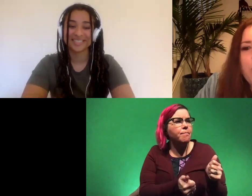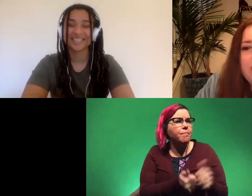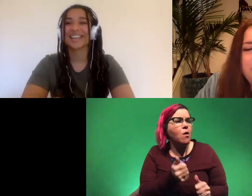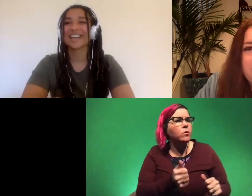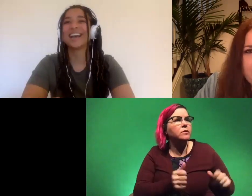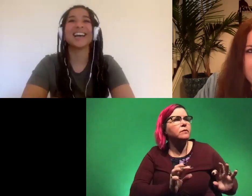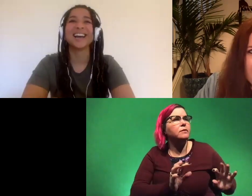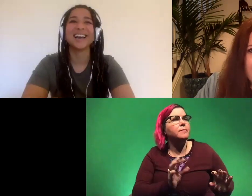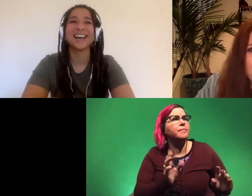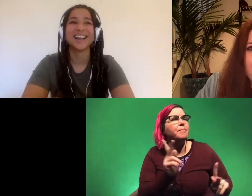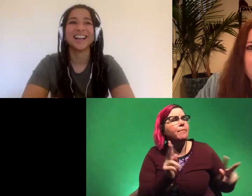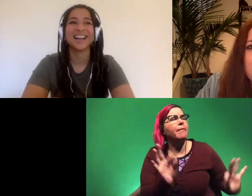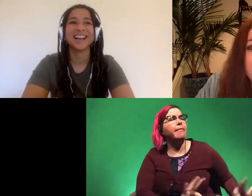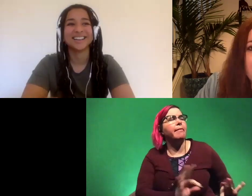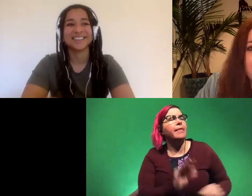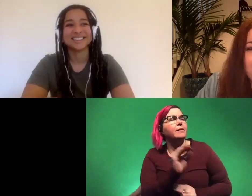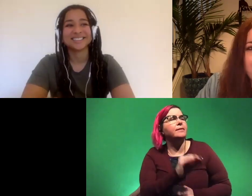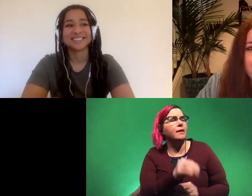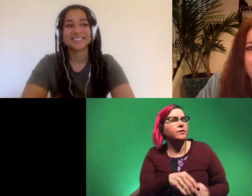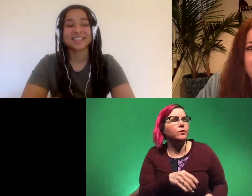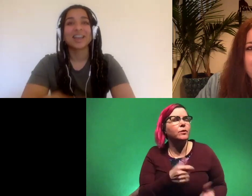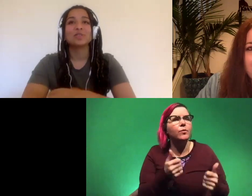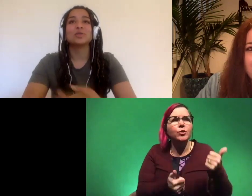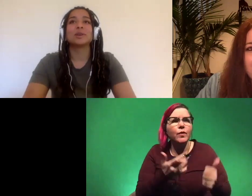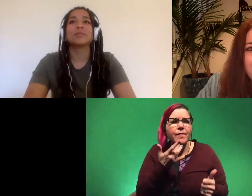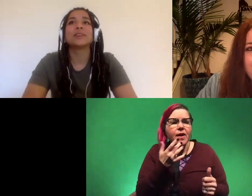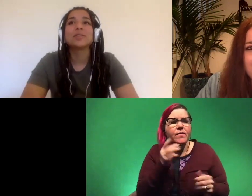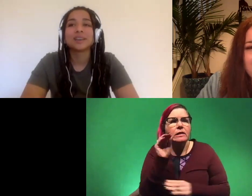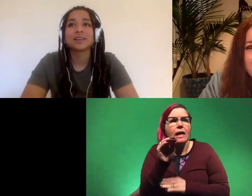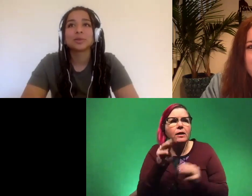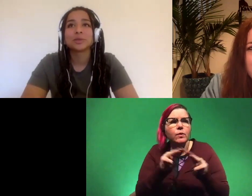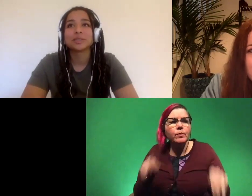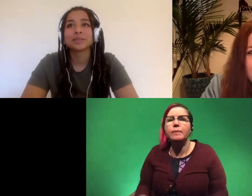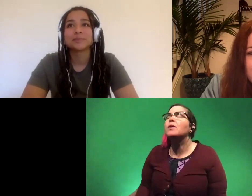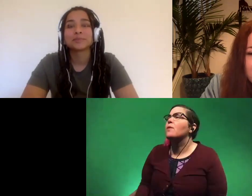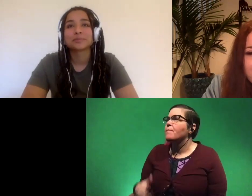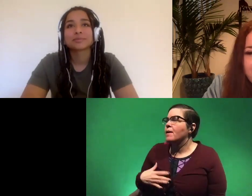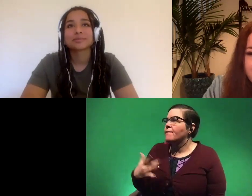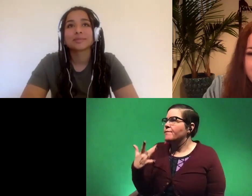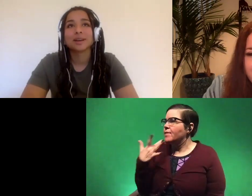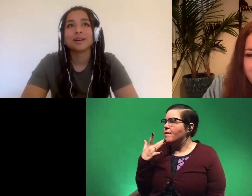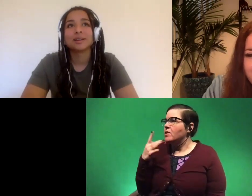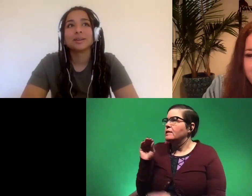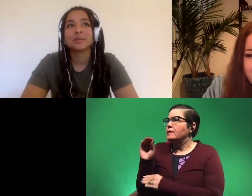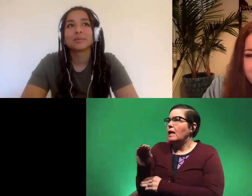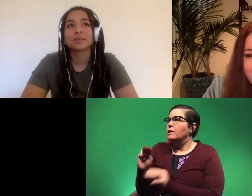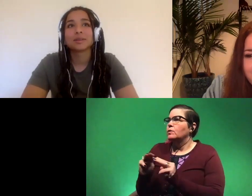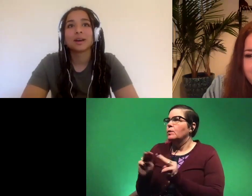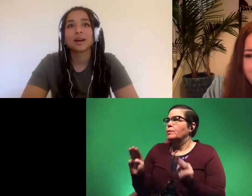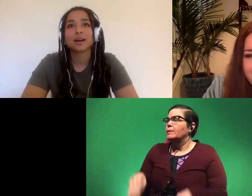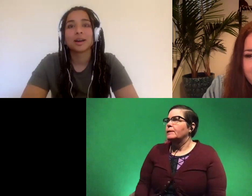and what is your favorite dinosaur museum oh my favorite dinosaur museum um